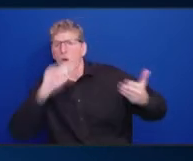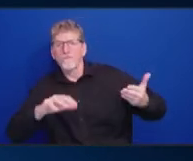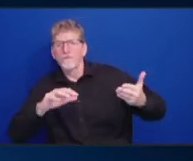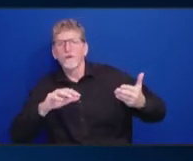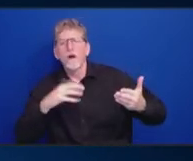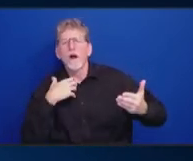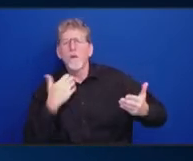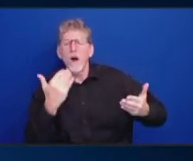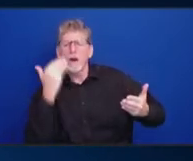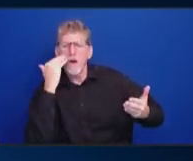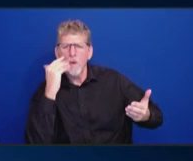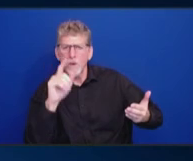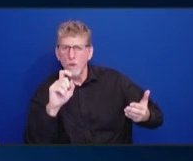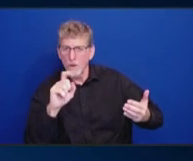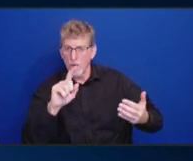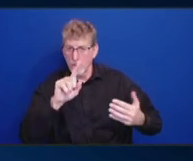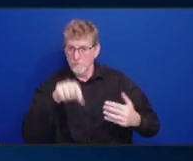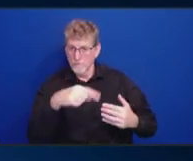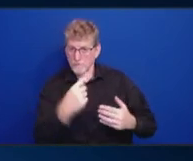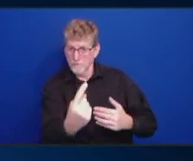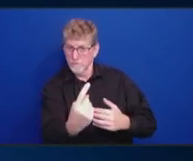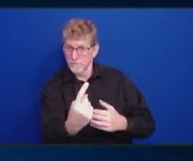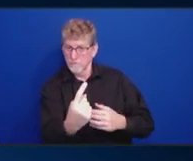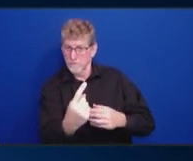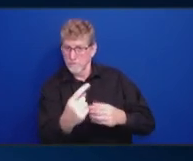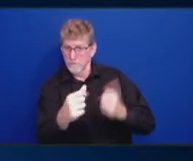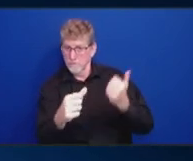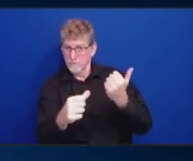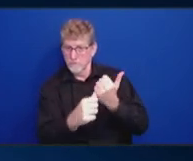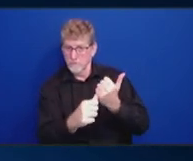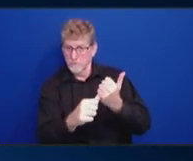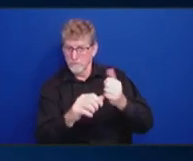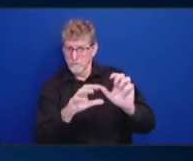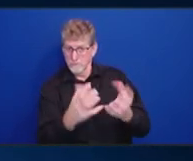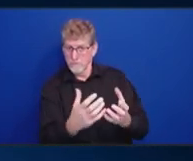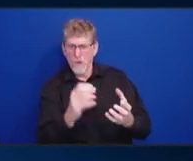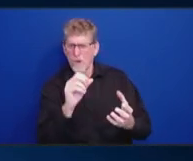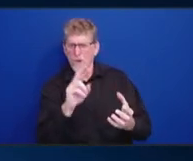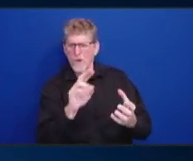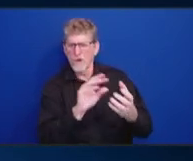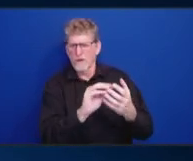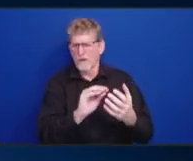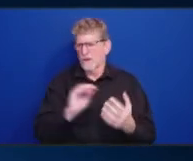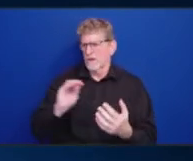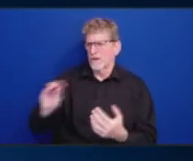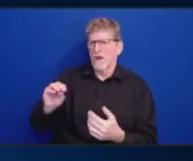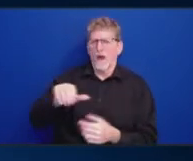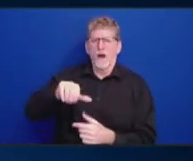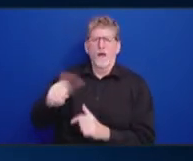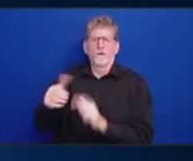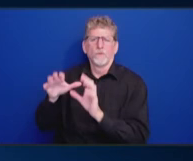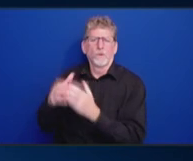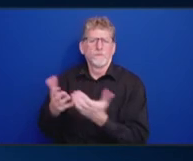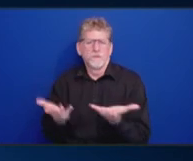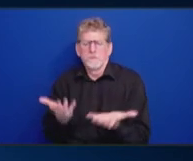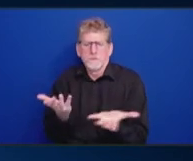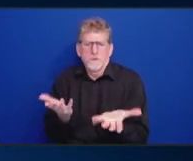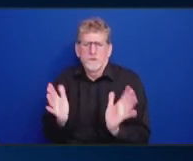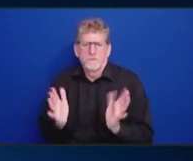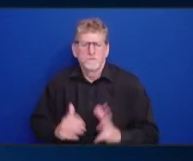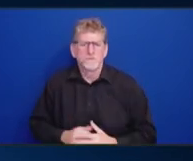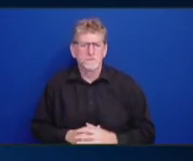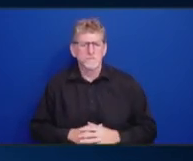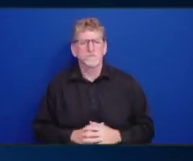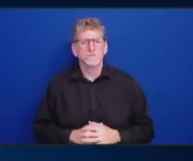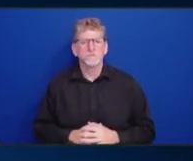Or do we want to have it as part of one of the other subcommittees? That's the question. It's not to take it off the table. Please recognize that. Kevin.